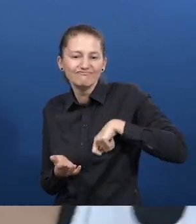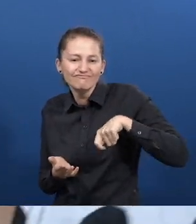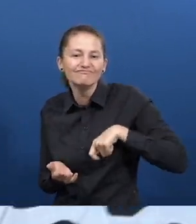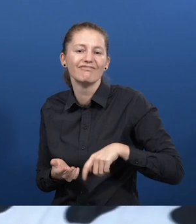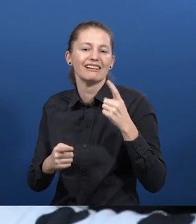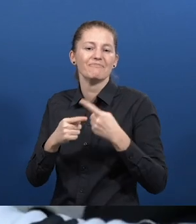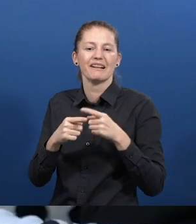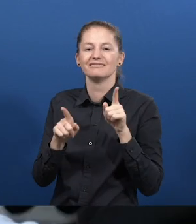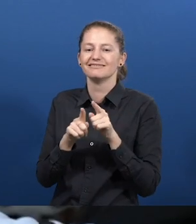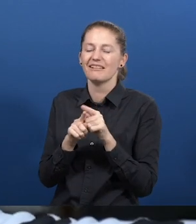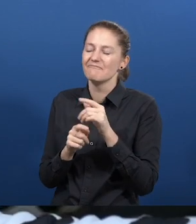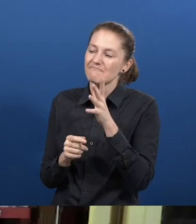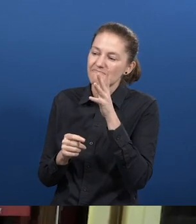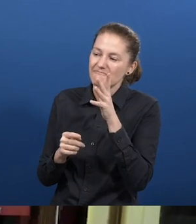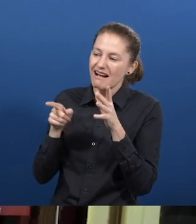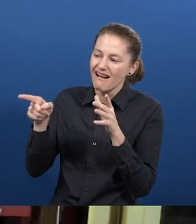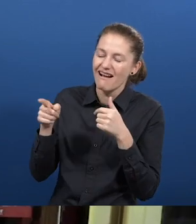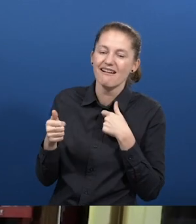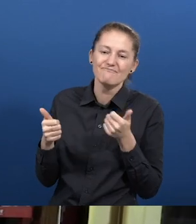stay closer to my mother.